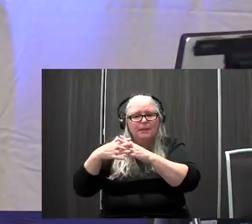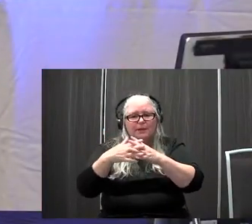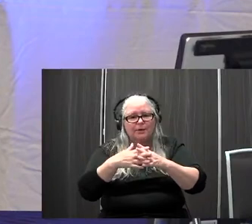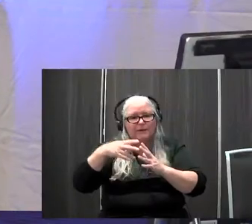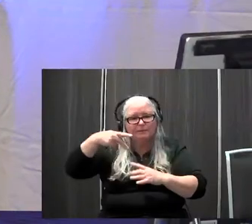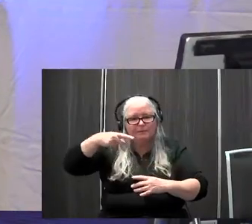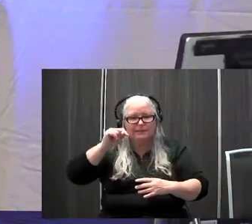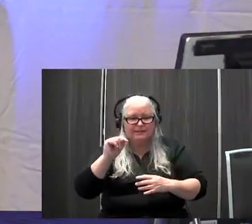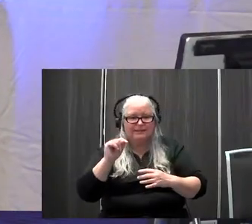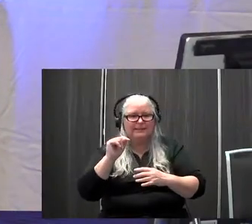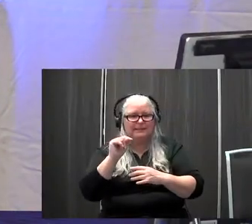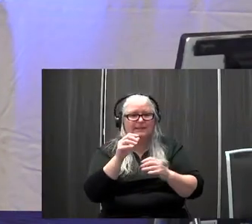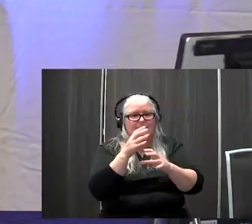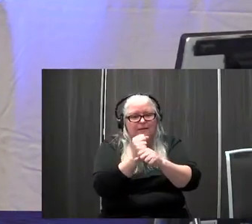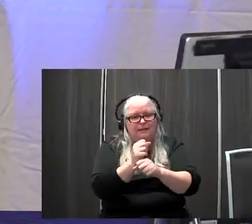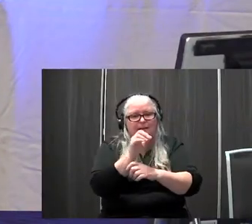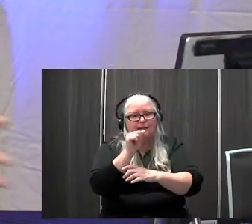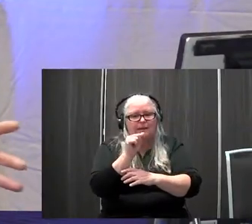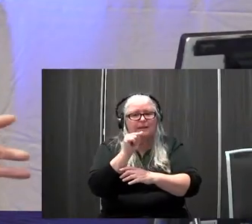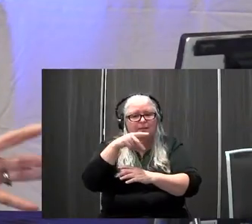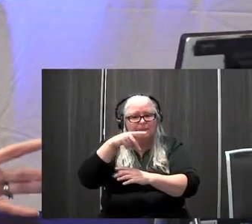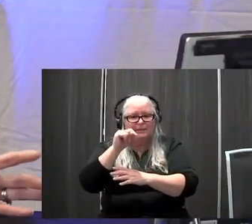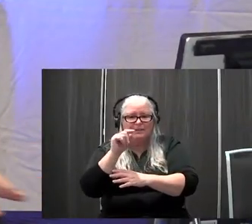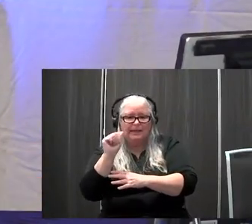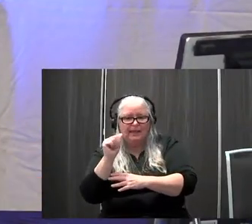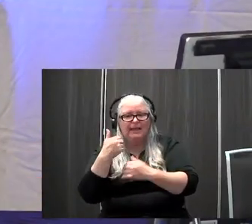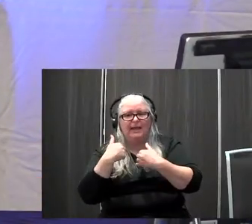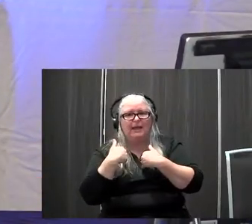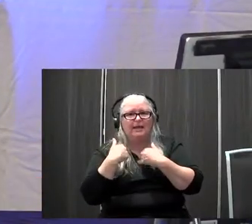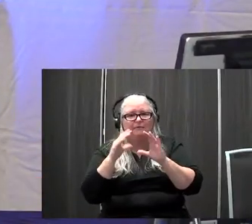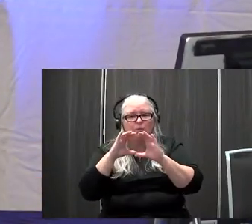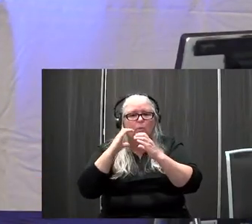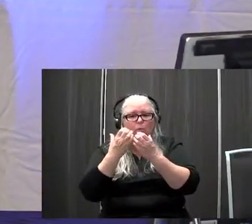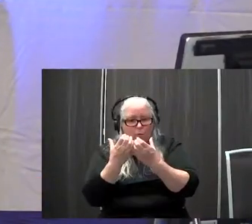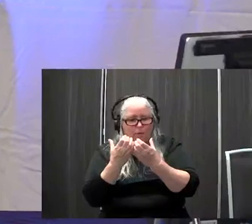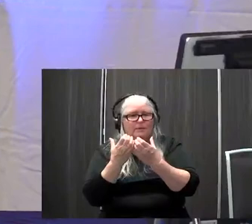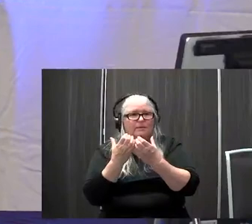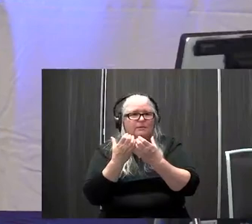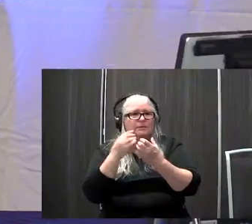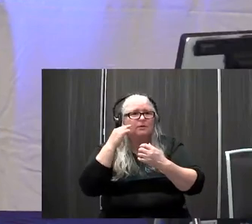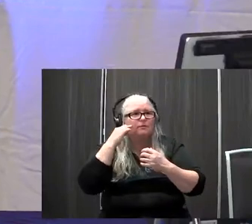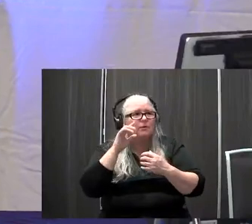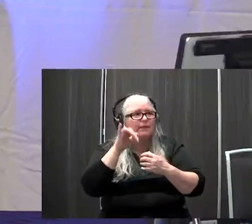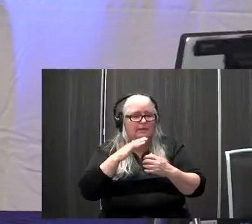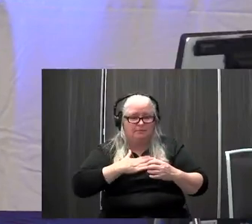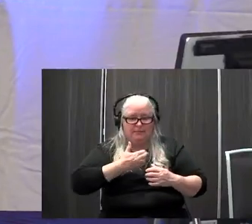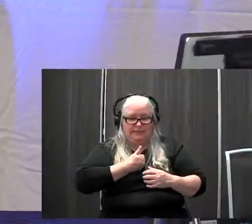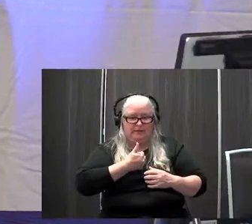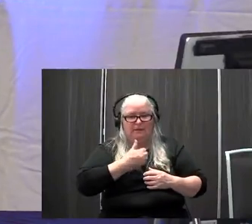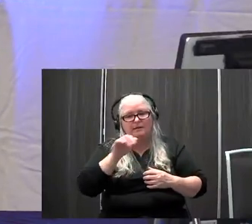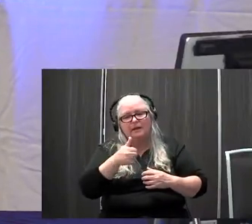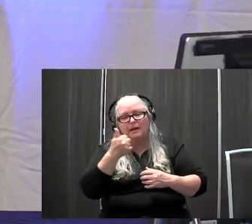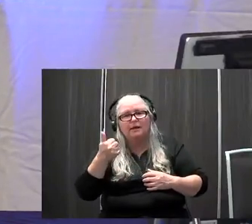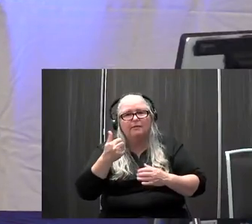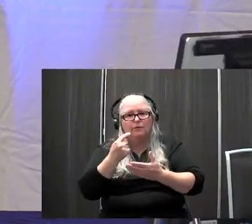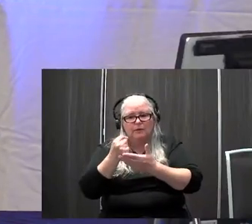APTA has a, um, vestibular competency-based course. And so, uh, myself and the, um, other therapists that are vestibular trained